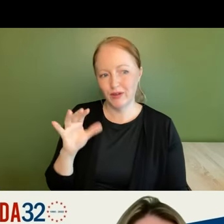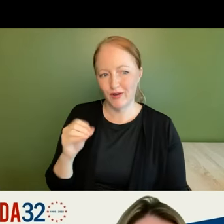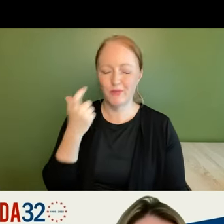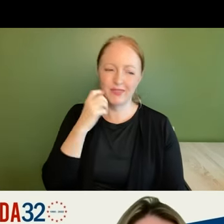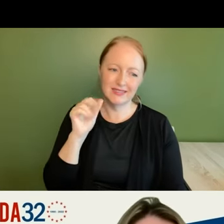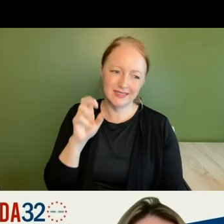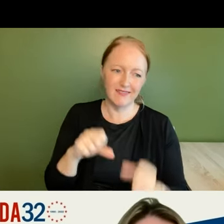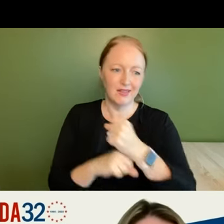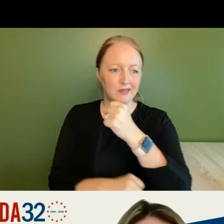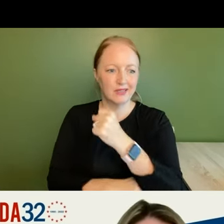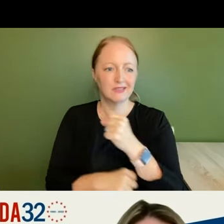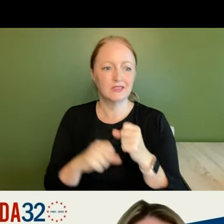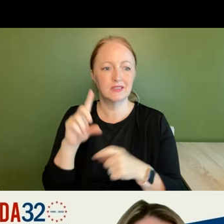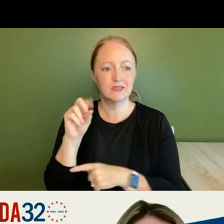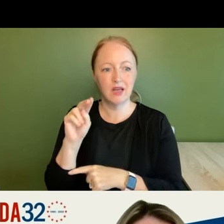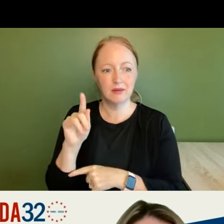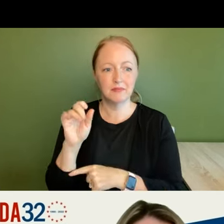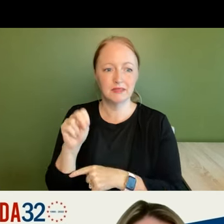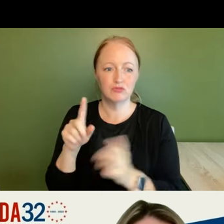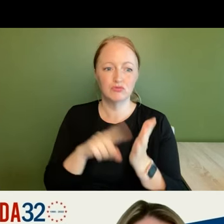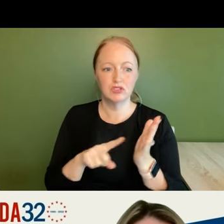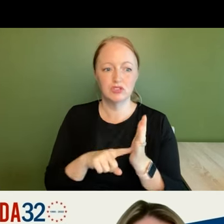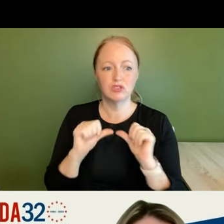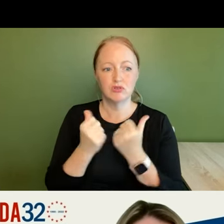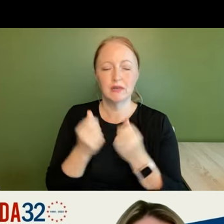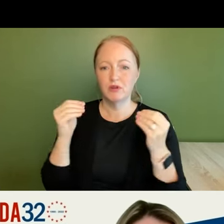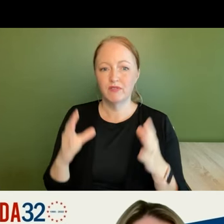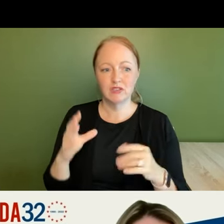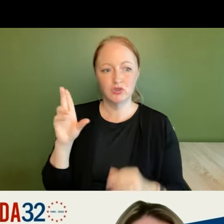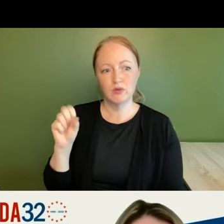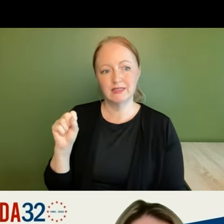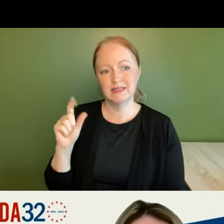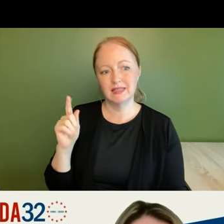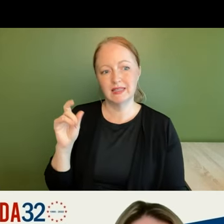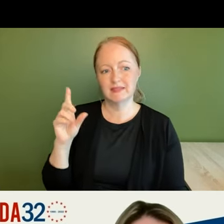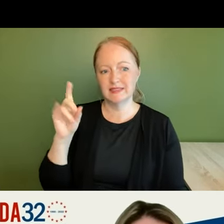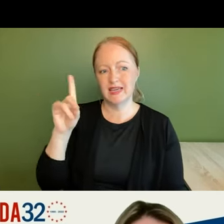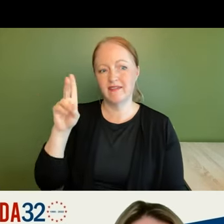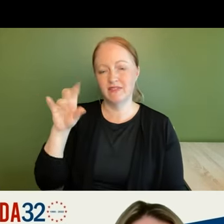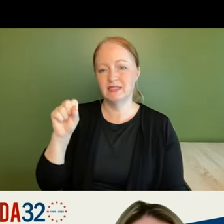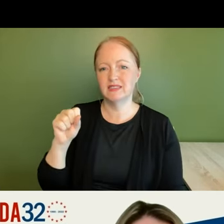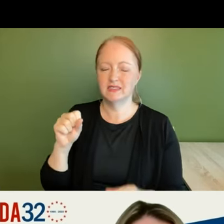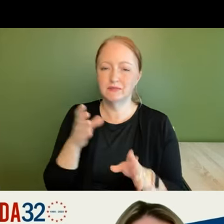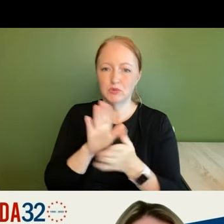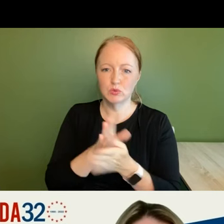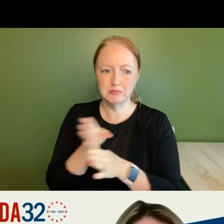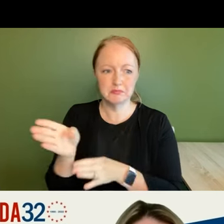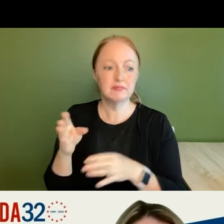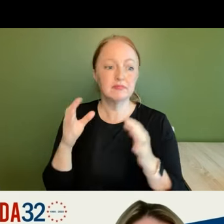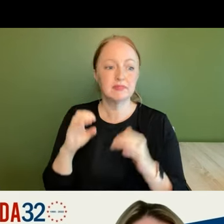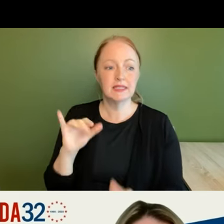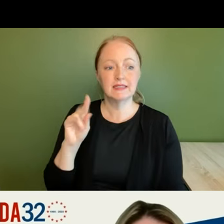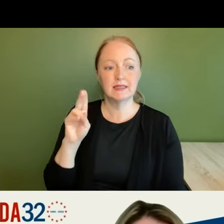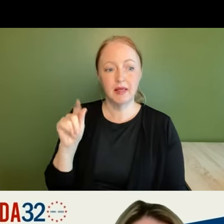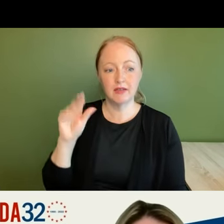scan foundation donna benton research associate professor at usc leonard davis school of gerontology isabella chu